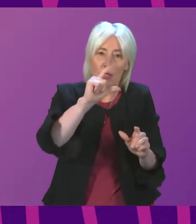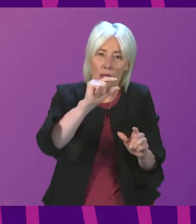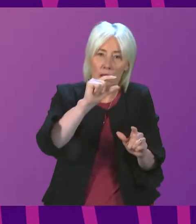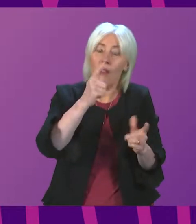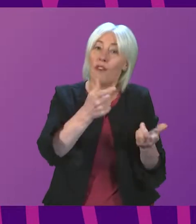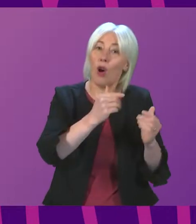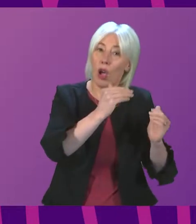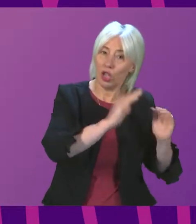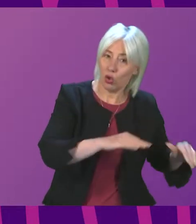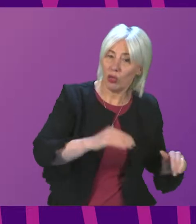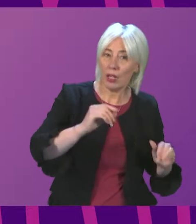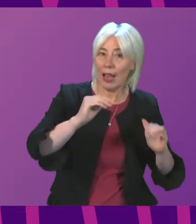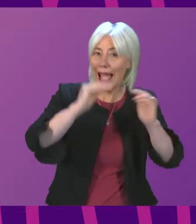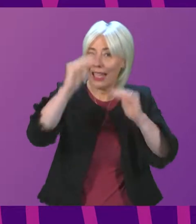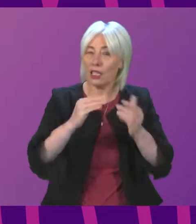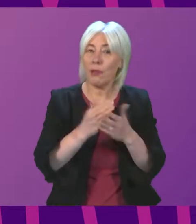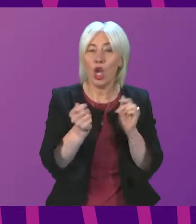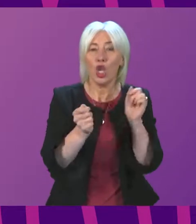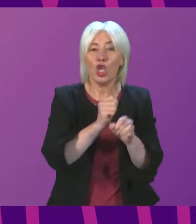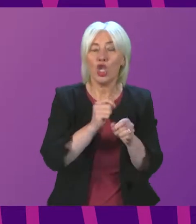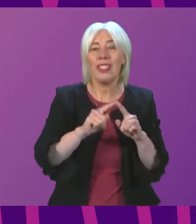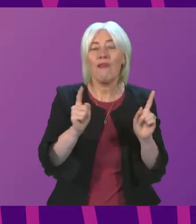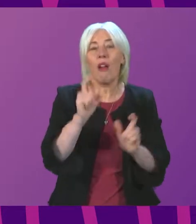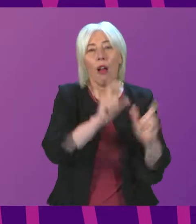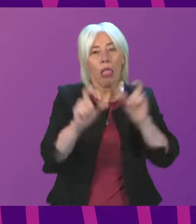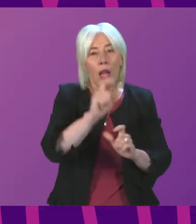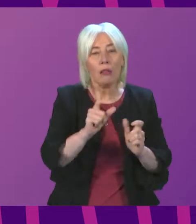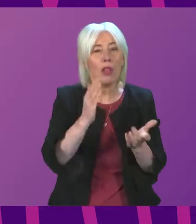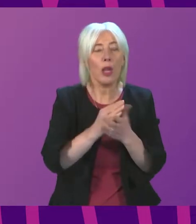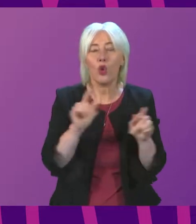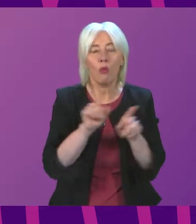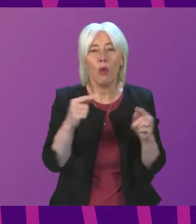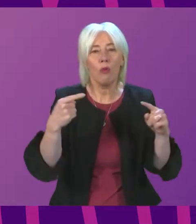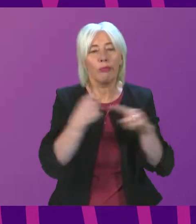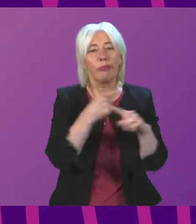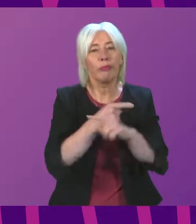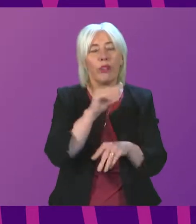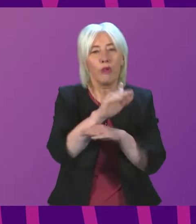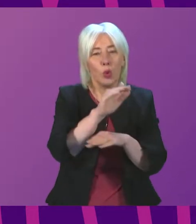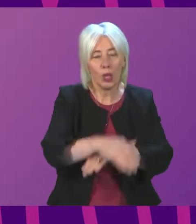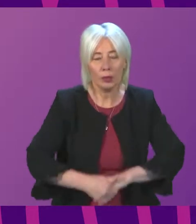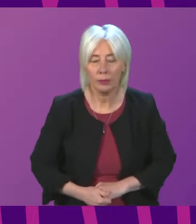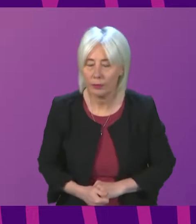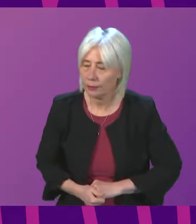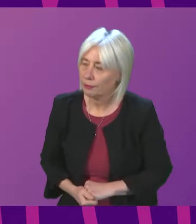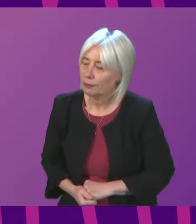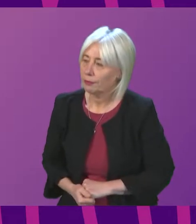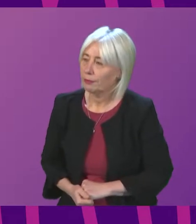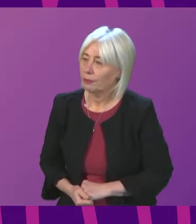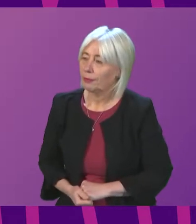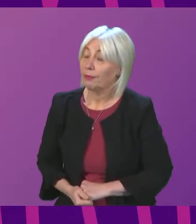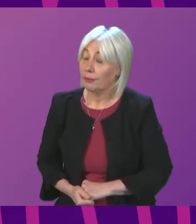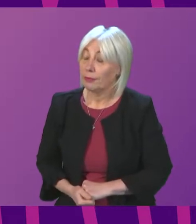and adults are colour coded to avoid future error? The Minister. The course, in the face of